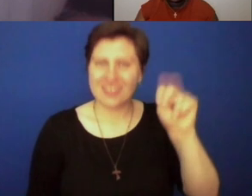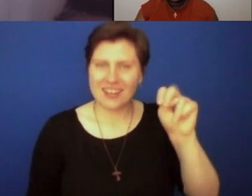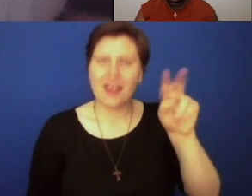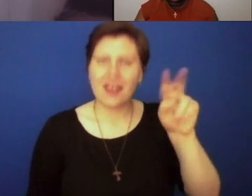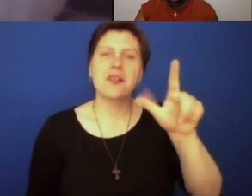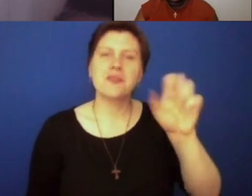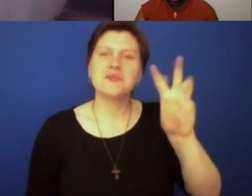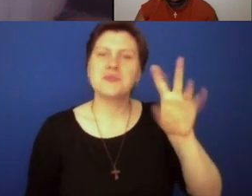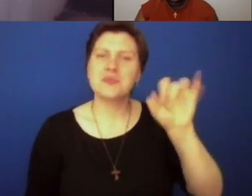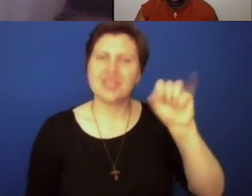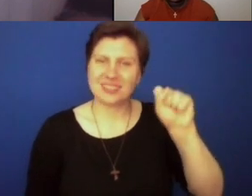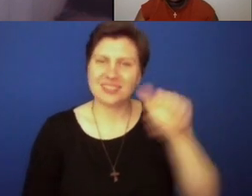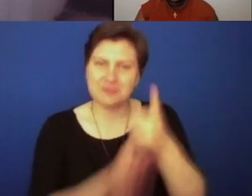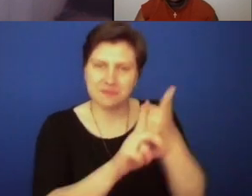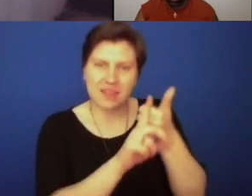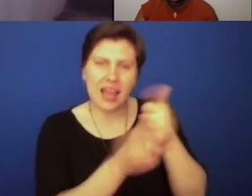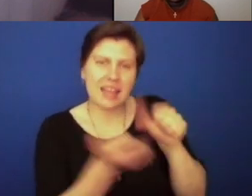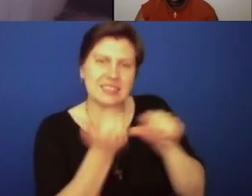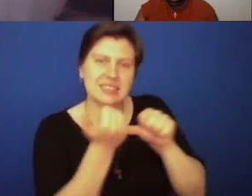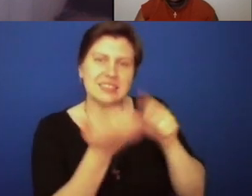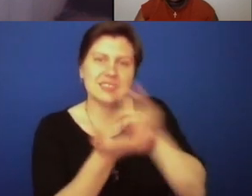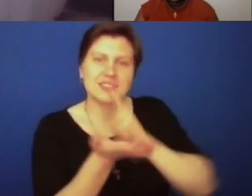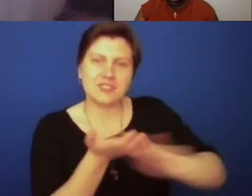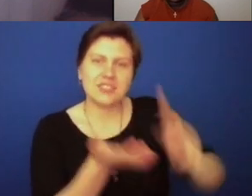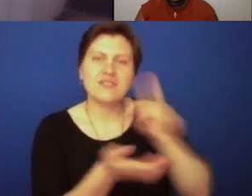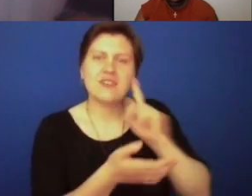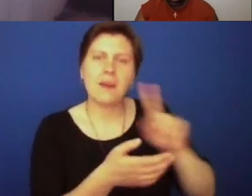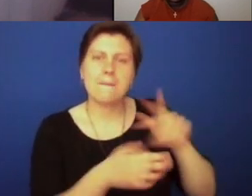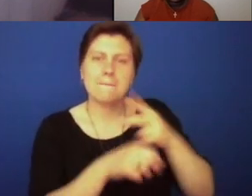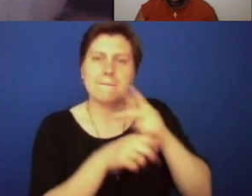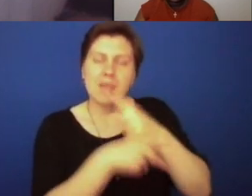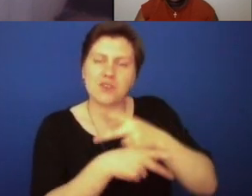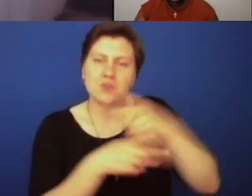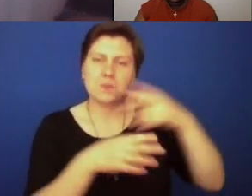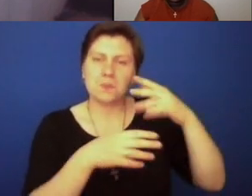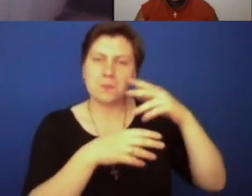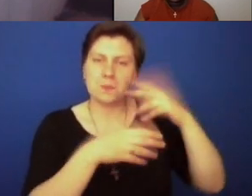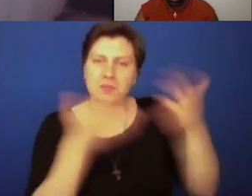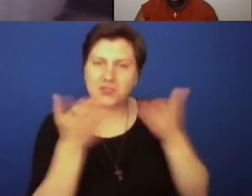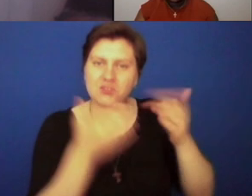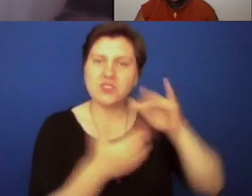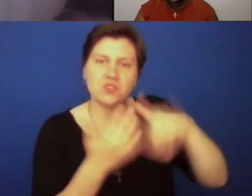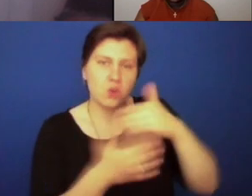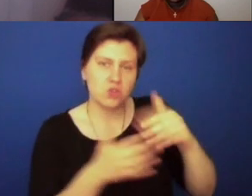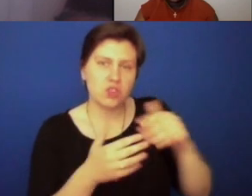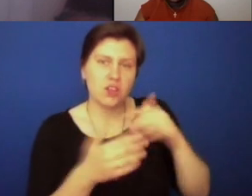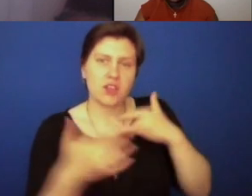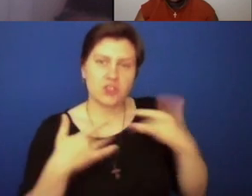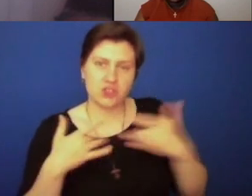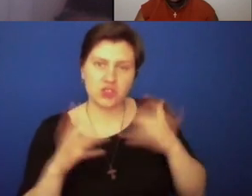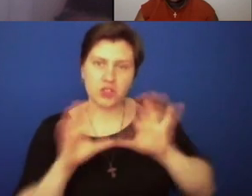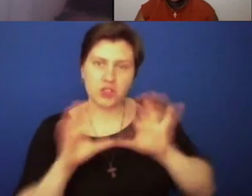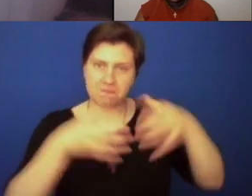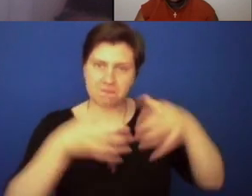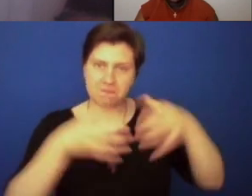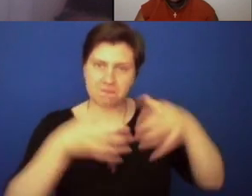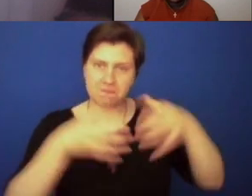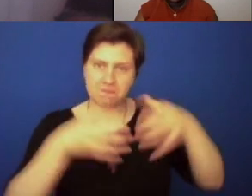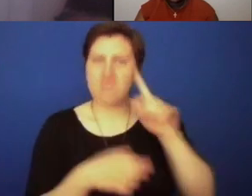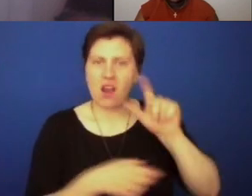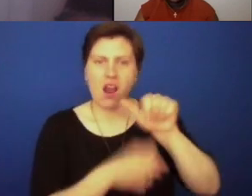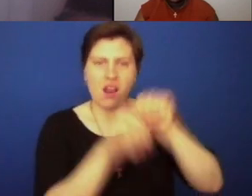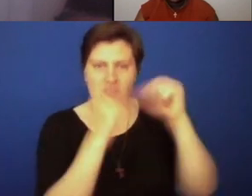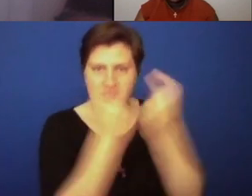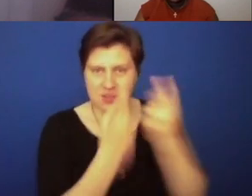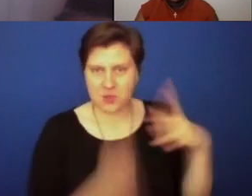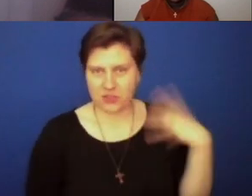the Assistant Secretary for Pastoral Ministry and Social Concerns for the Archdiocese of Washington and a leader in the church here in Washington and